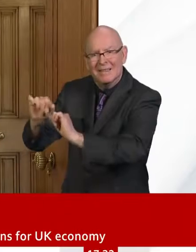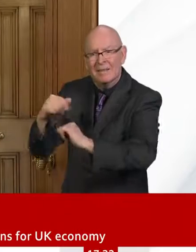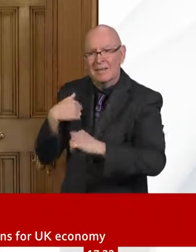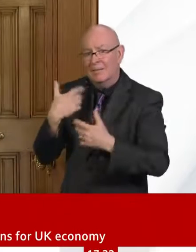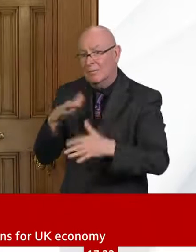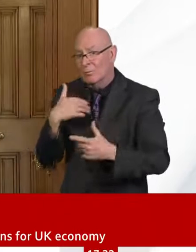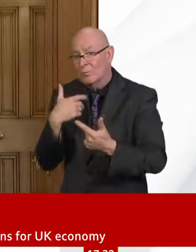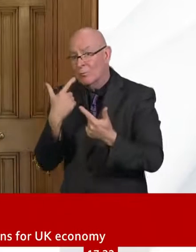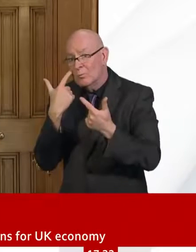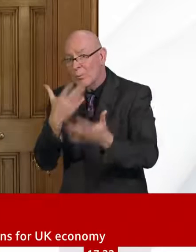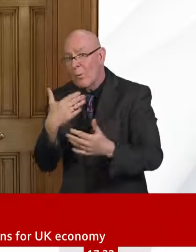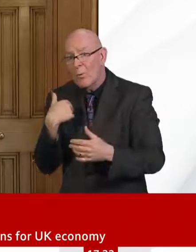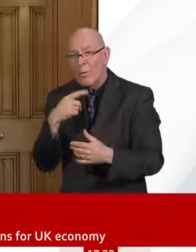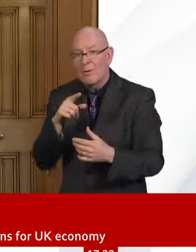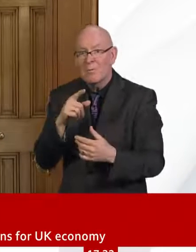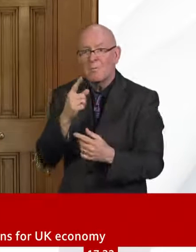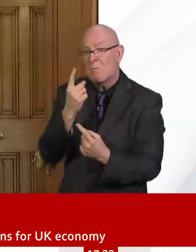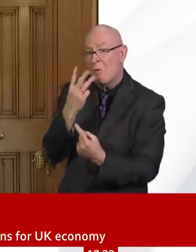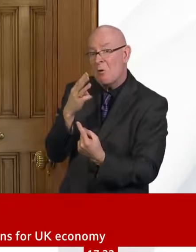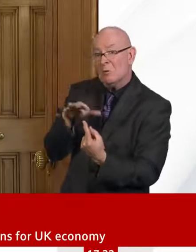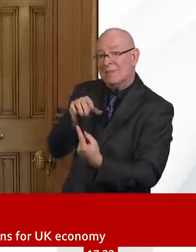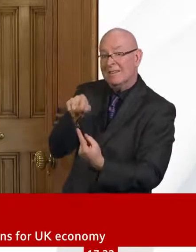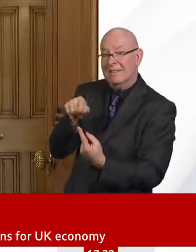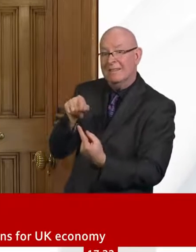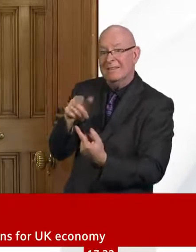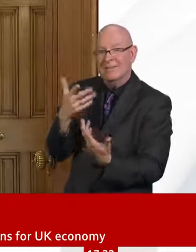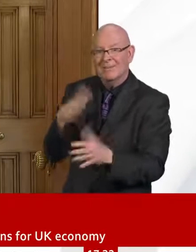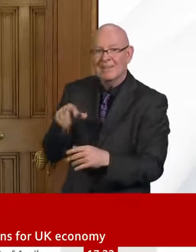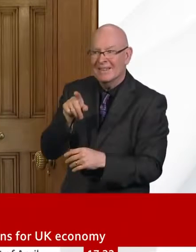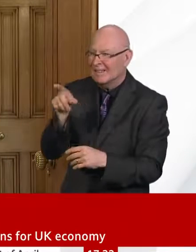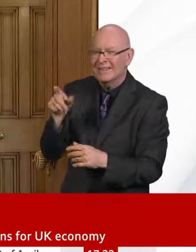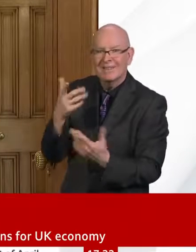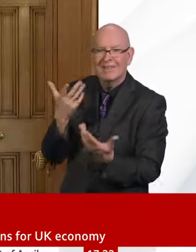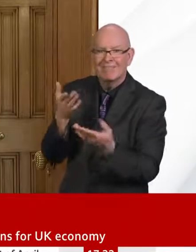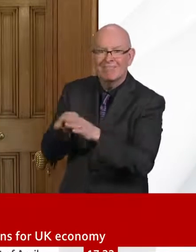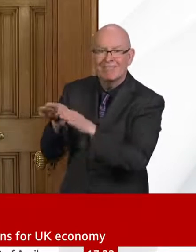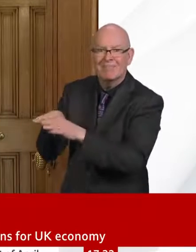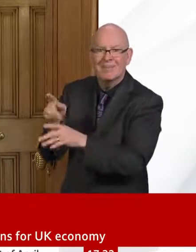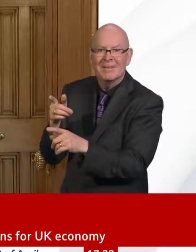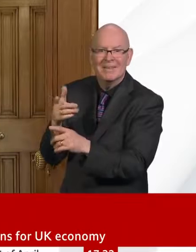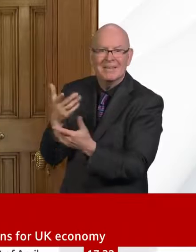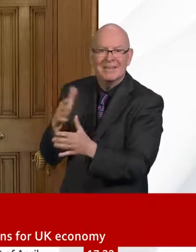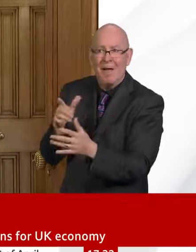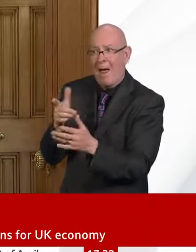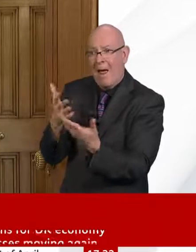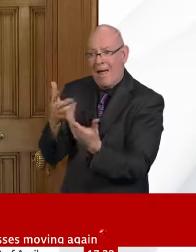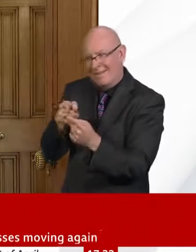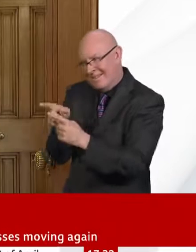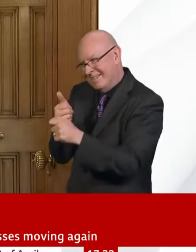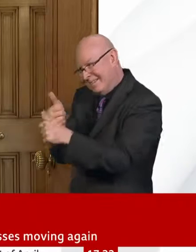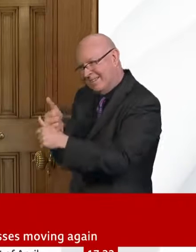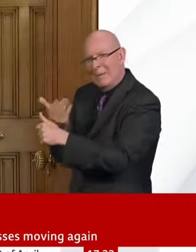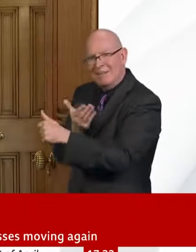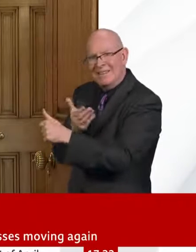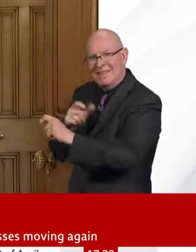make sure we can get that money out the door as fast as possible. In terms of the loans, I think there's been enormous improvement from where we